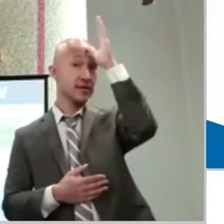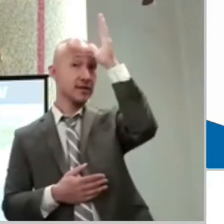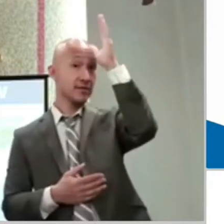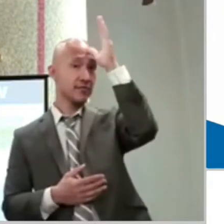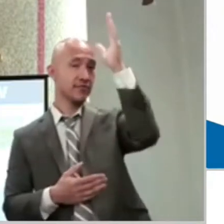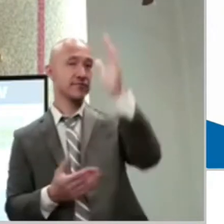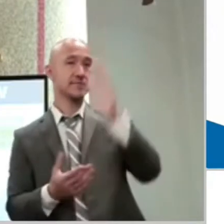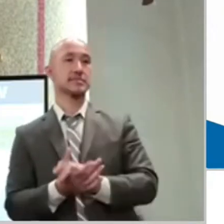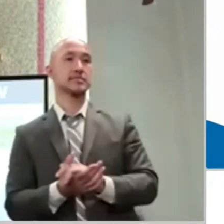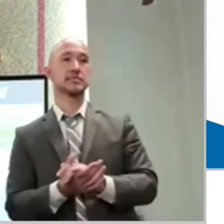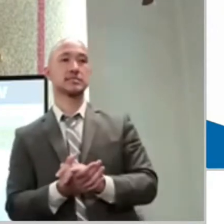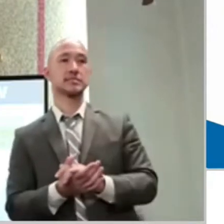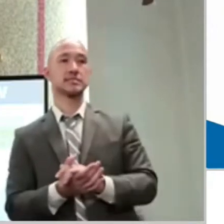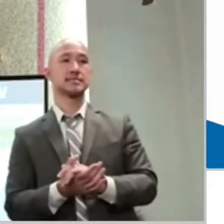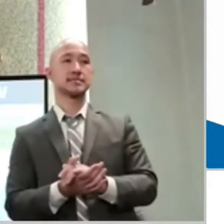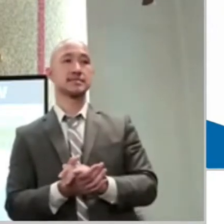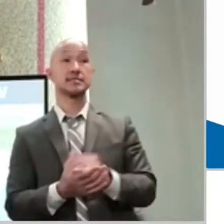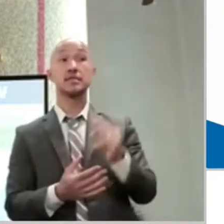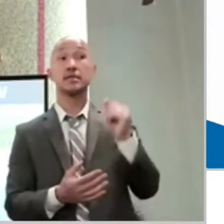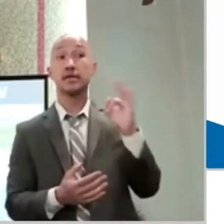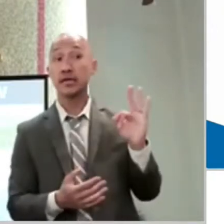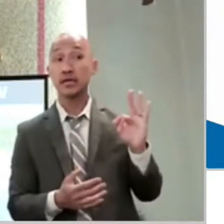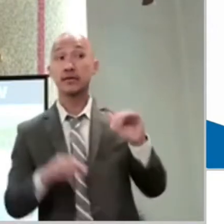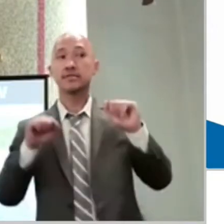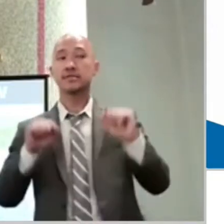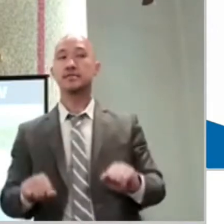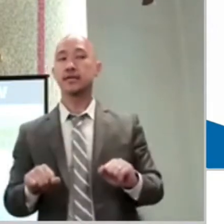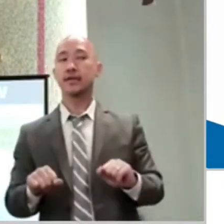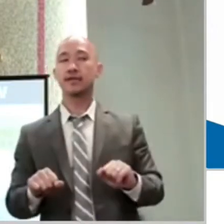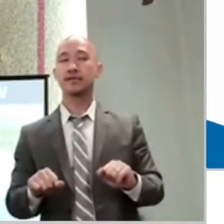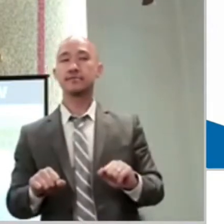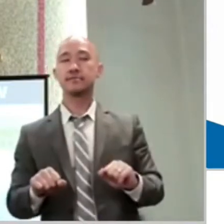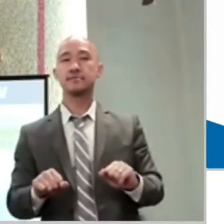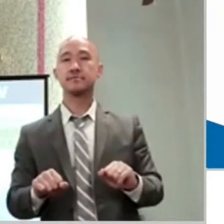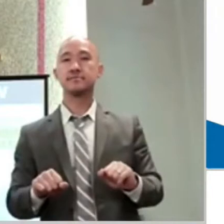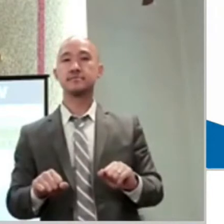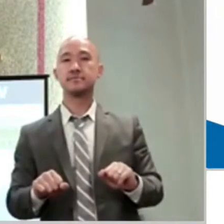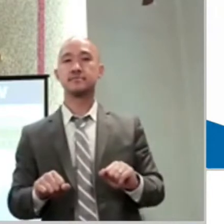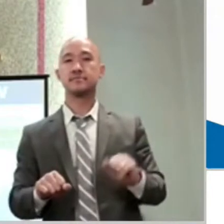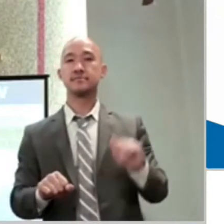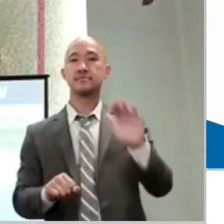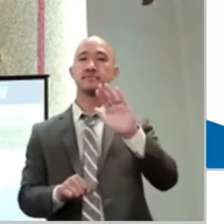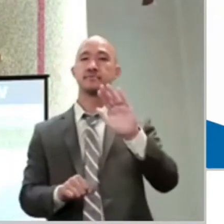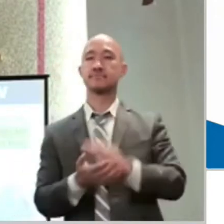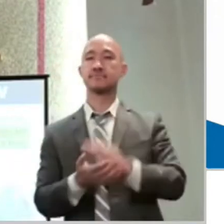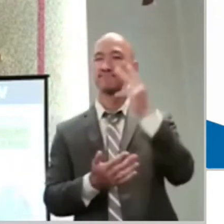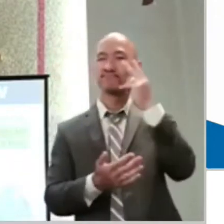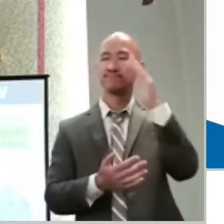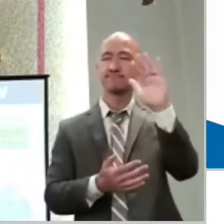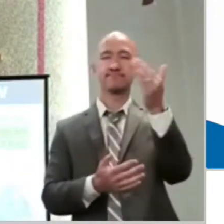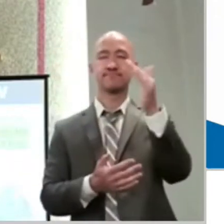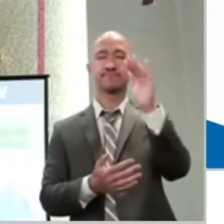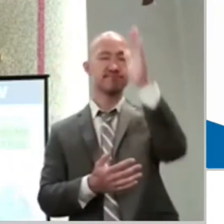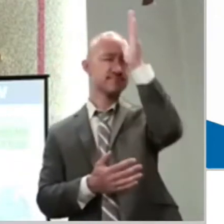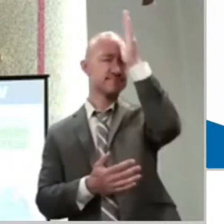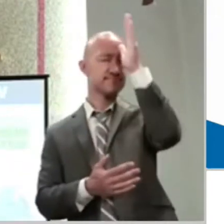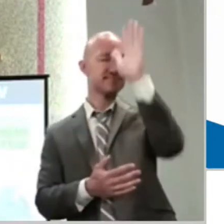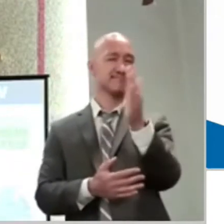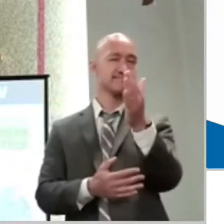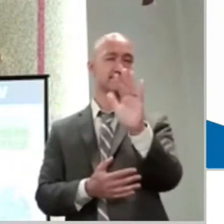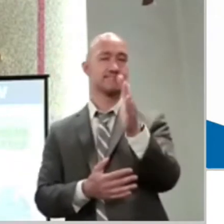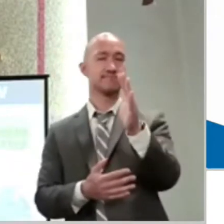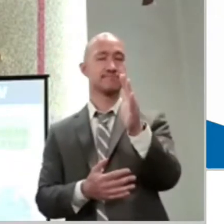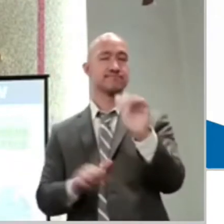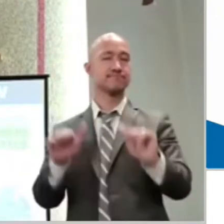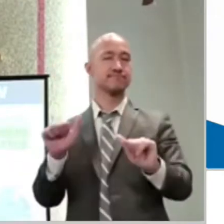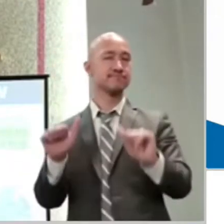can. Those words, what do they express? Kind of like a doubt, right? If you can. If